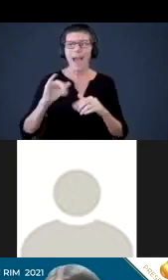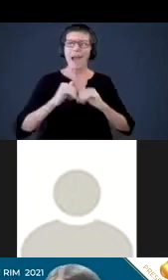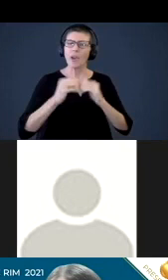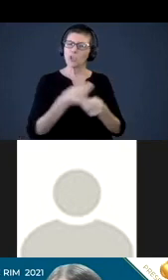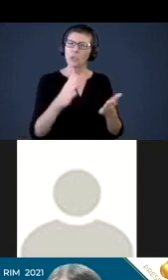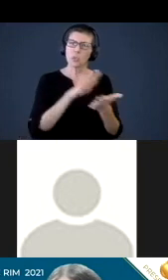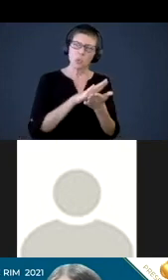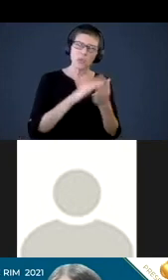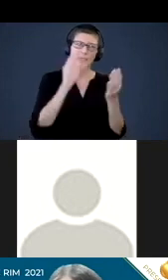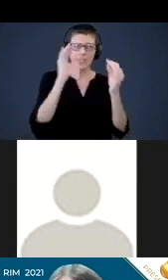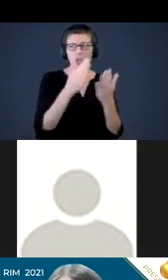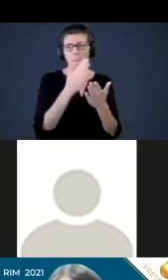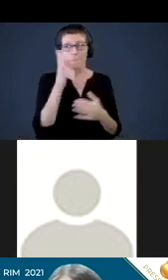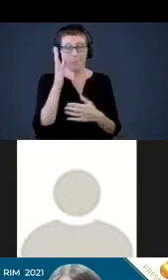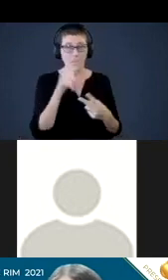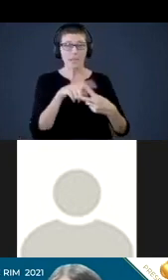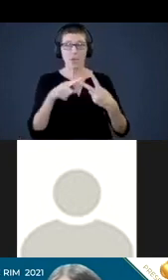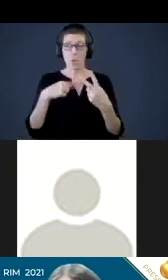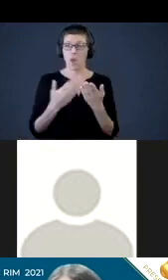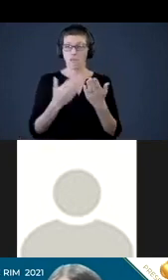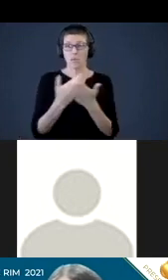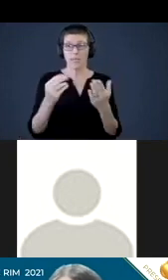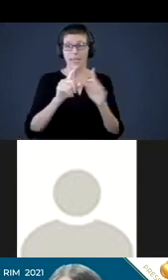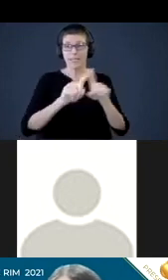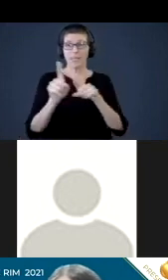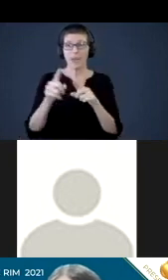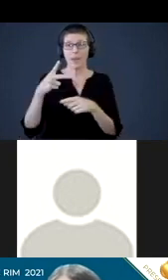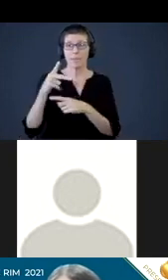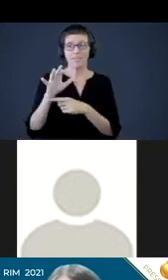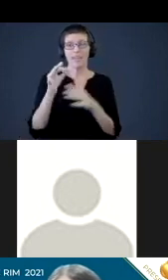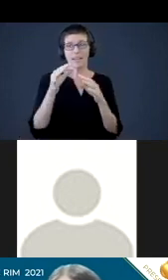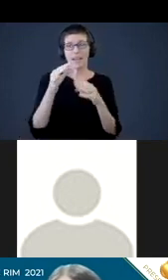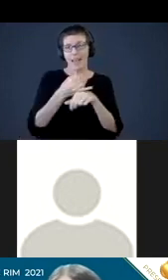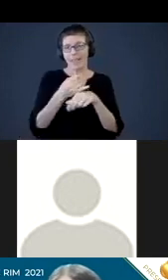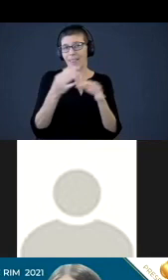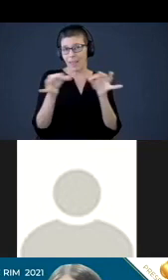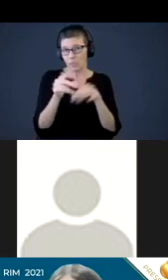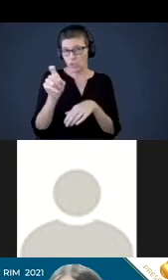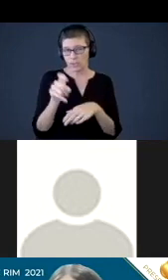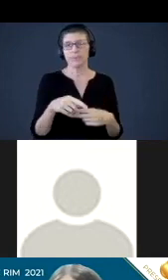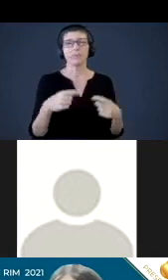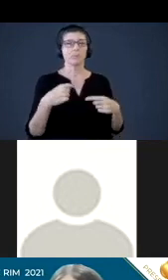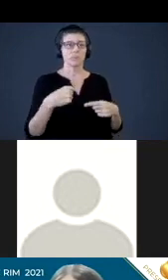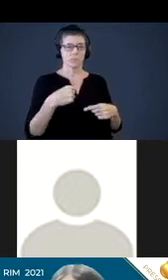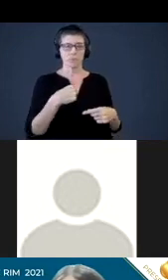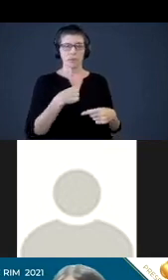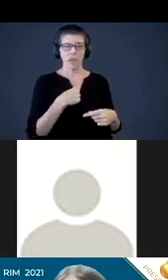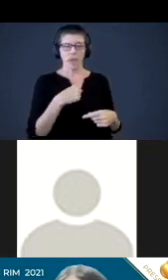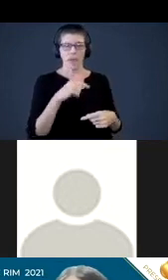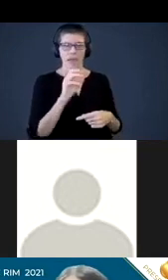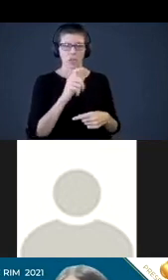and parents? And do we offer resources in different Pacific Island languages? So I'll go ahead and answer that Melody.